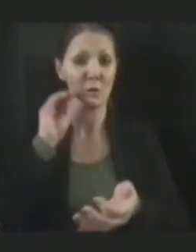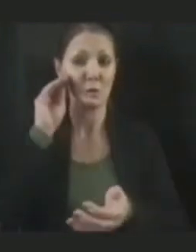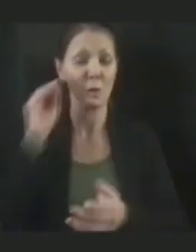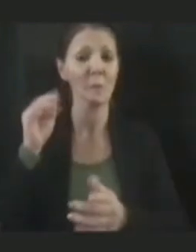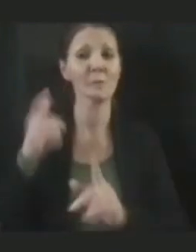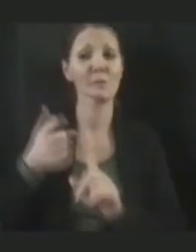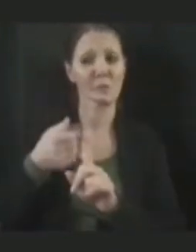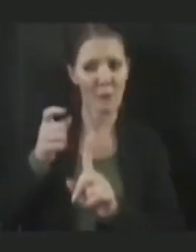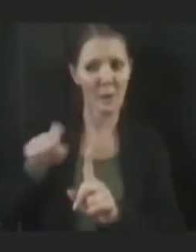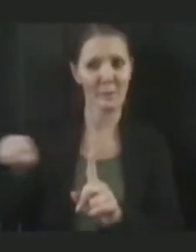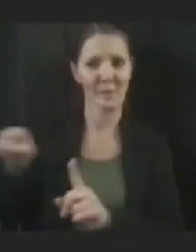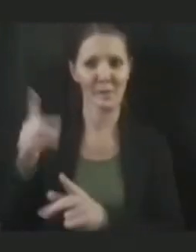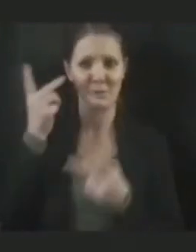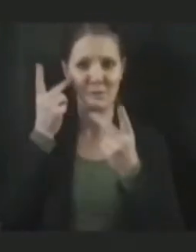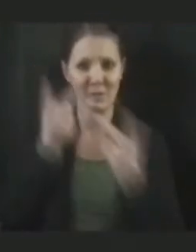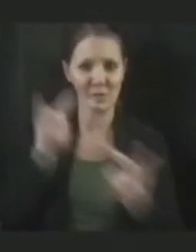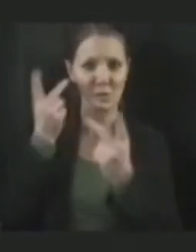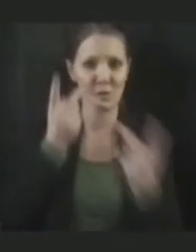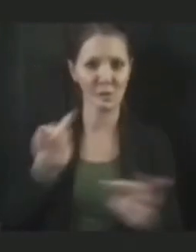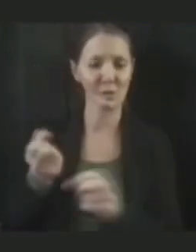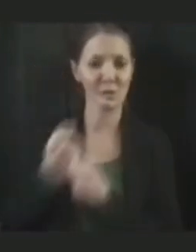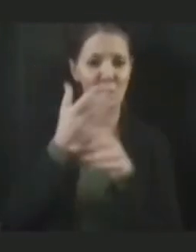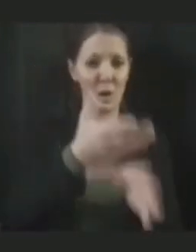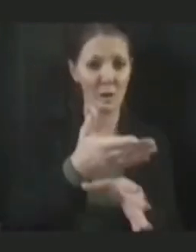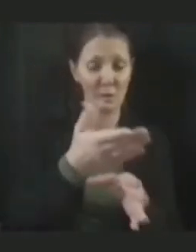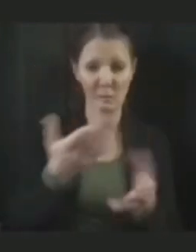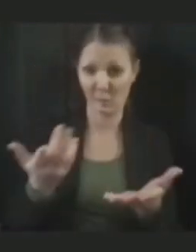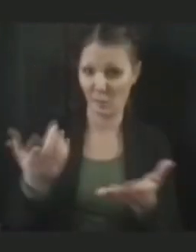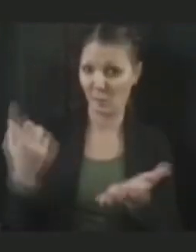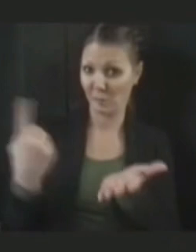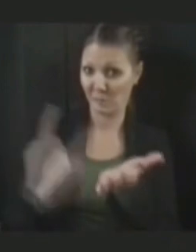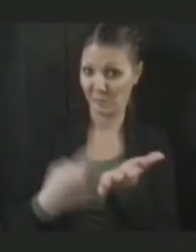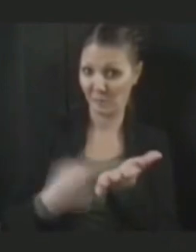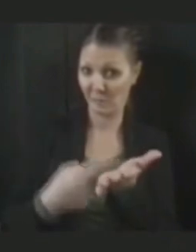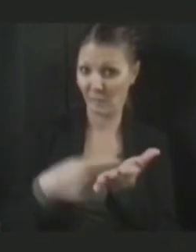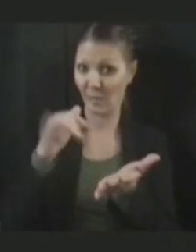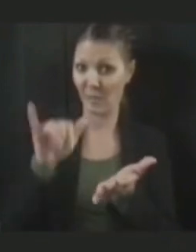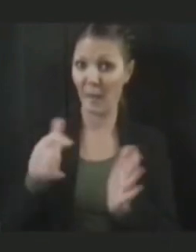discussion about mandating visitors be vaccinated?